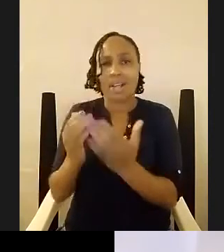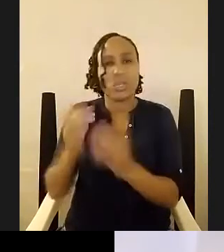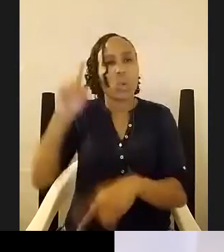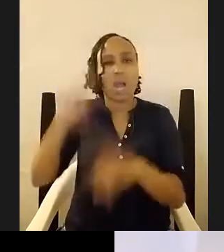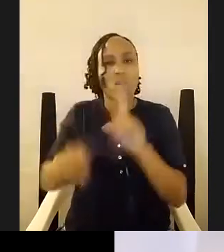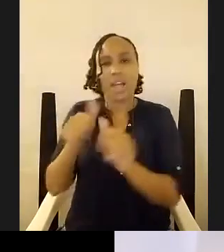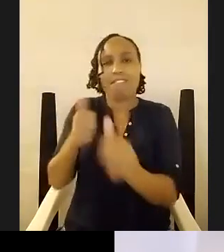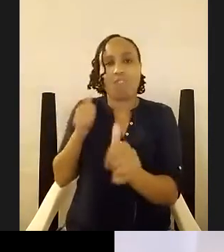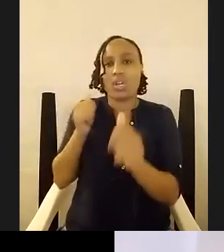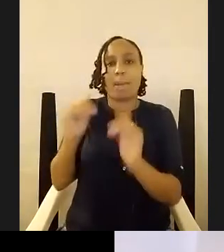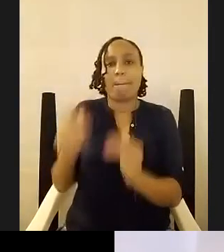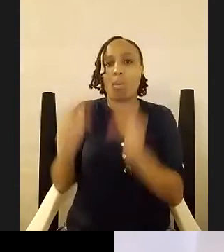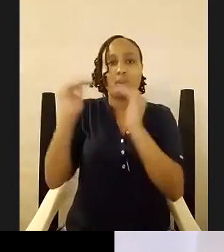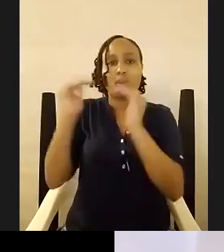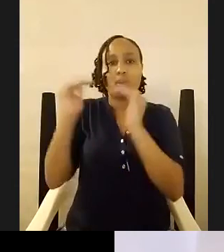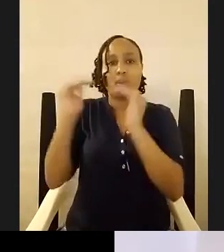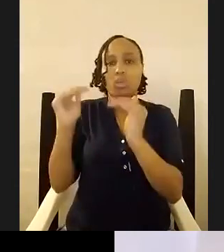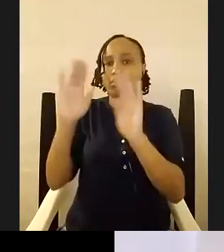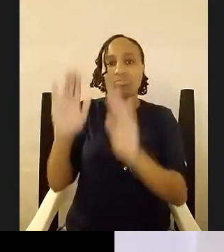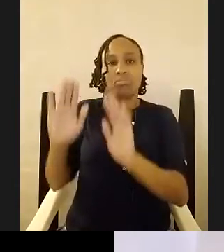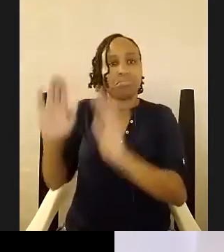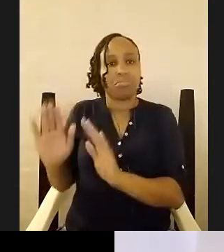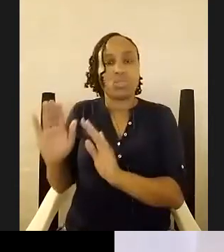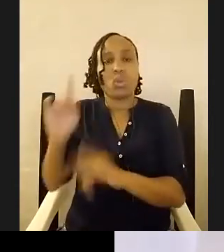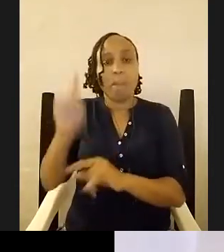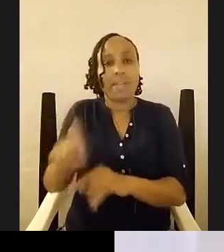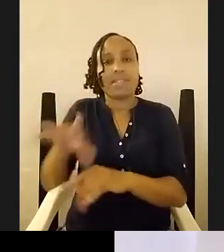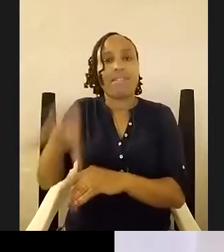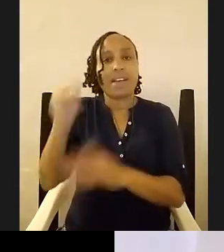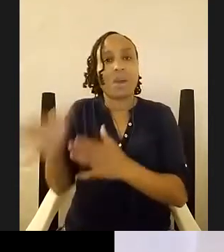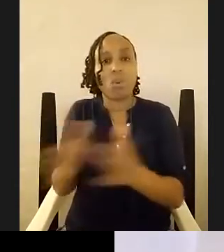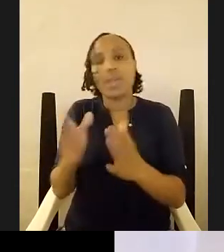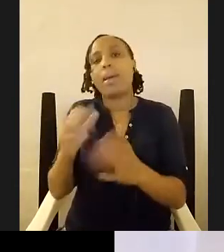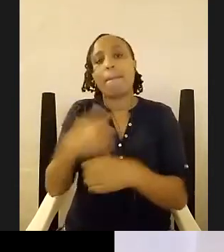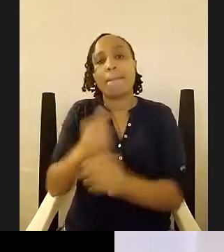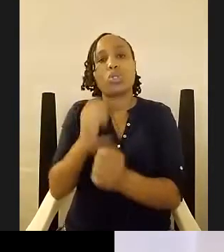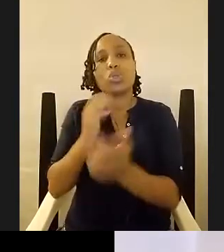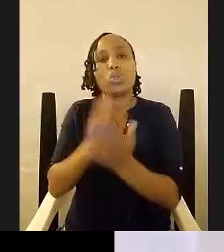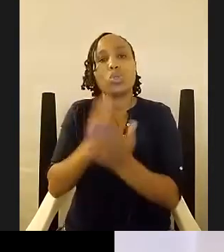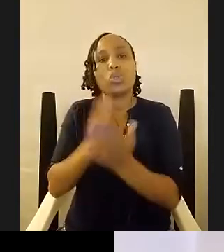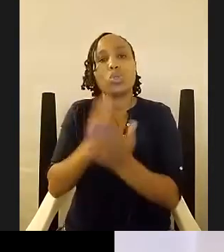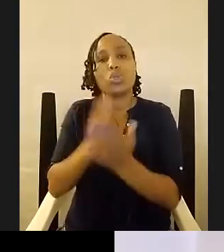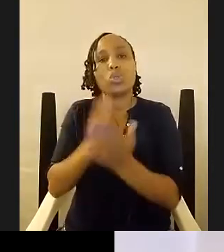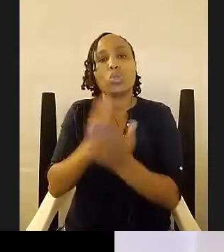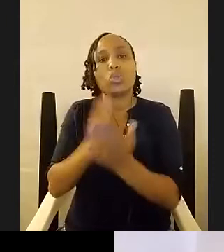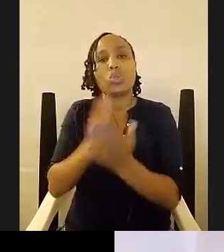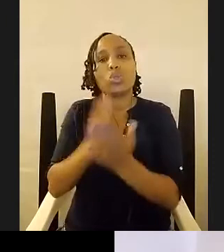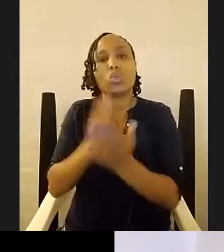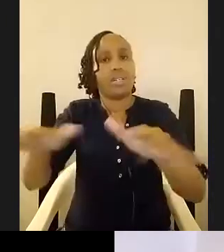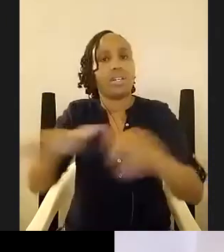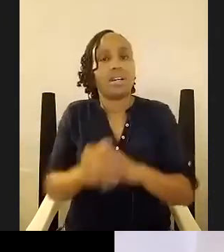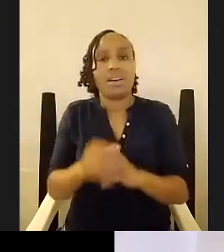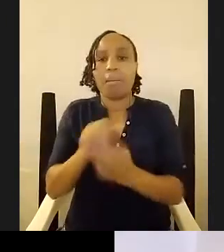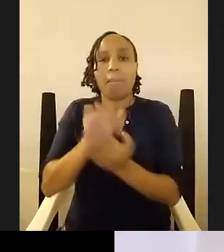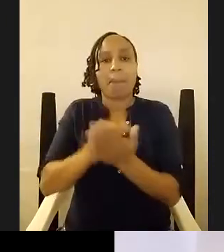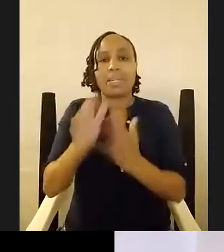some way to uh make sure that your work gets out because the editor can only do so much the publisher can only do so much i